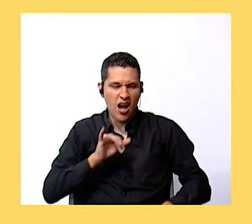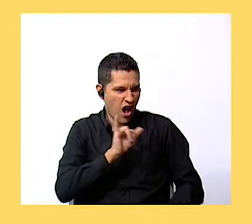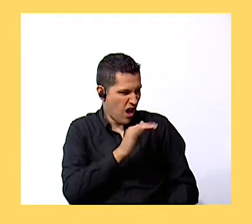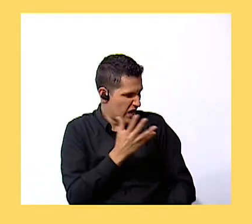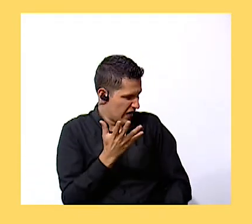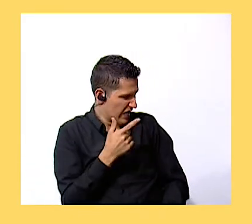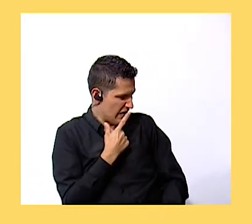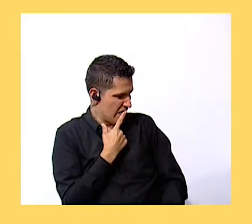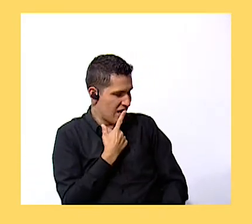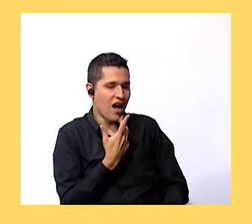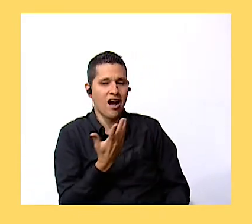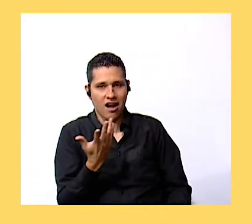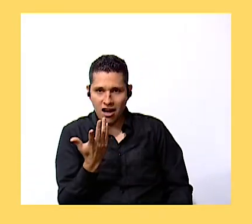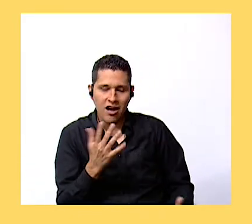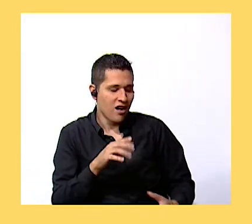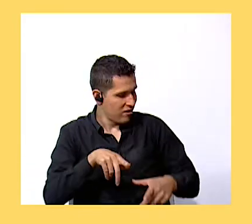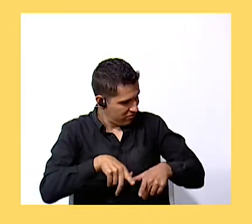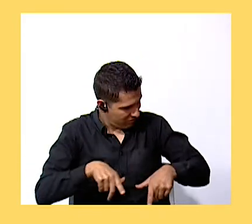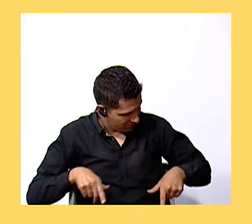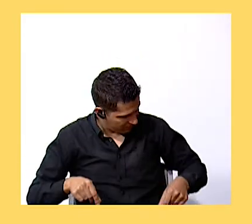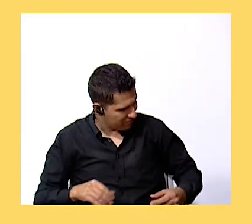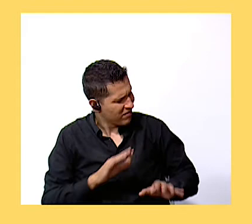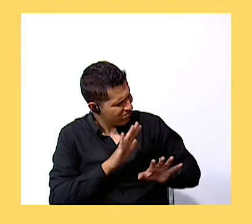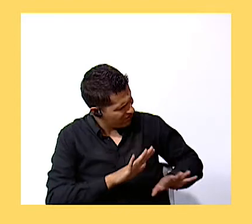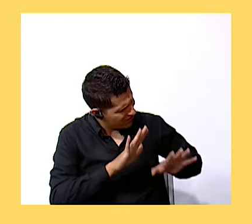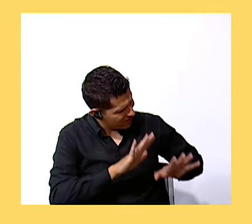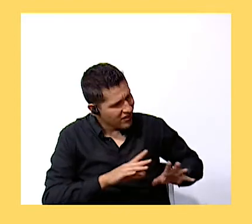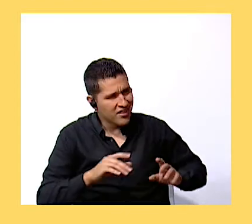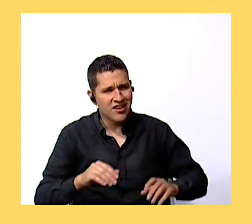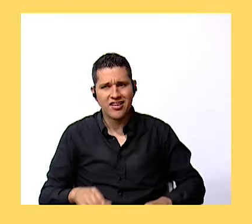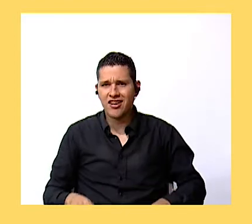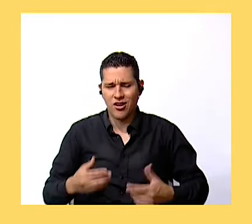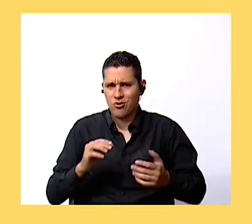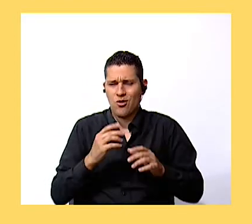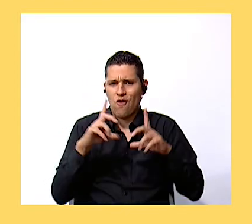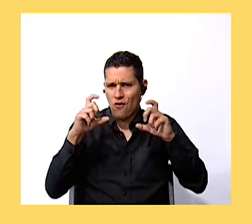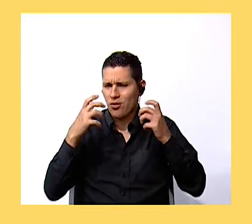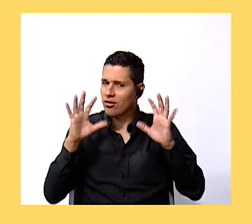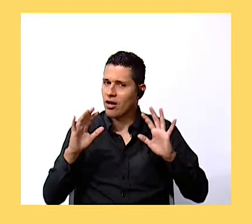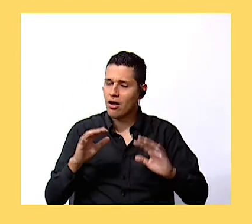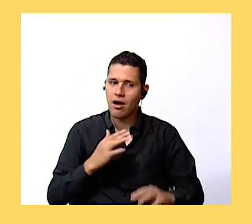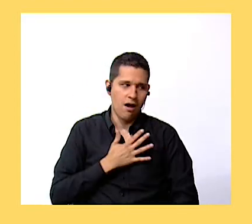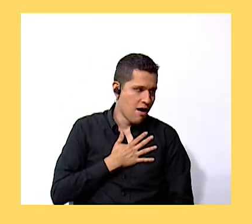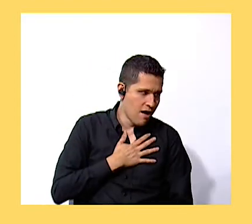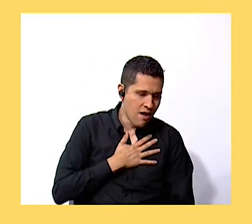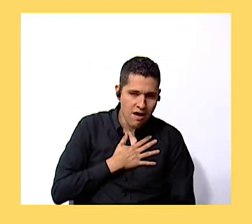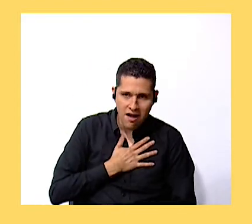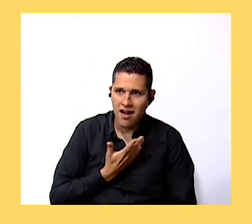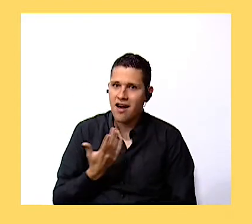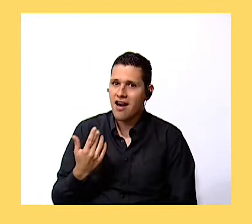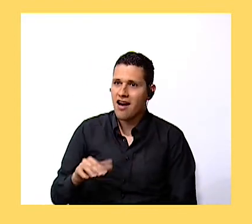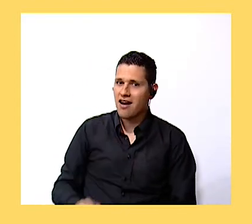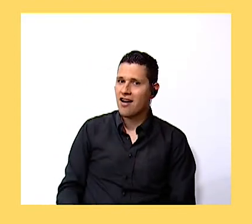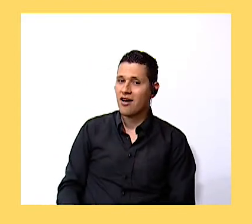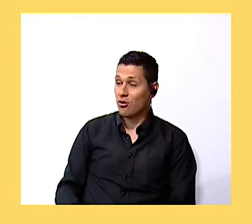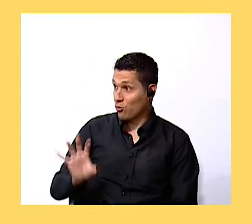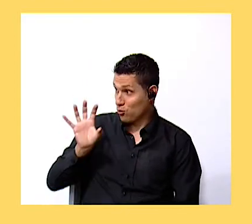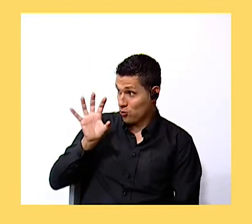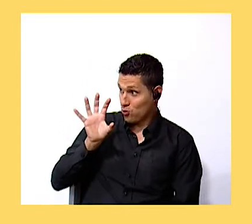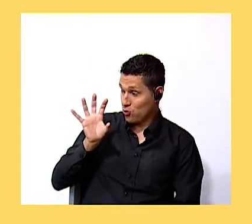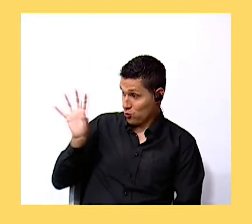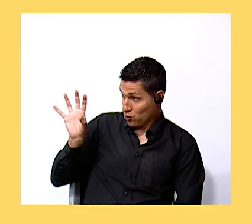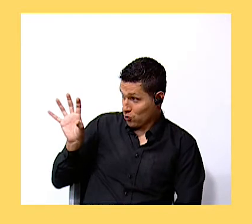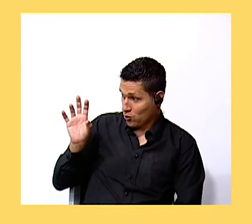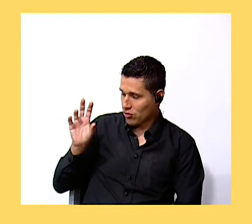graving it's underwear but don't worry it's just the pictures are the are those yours no they are